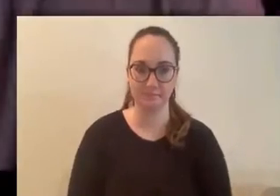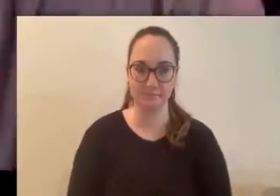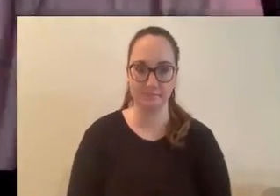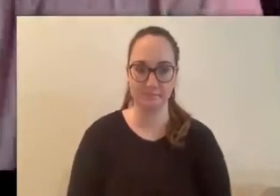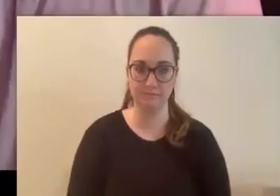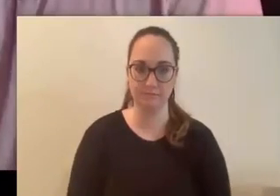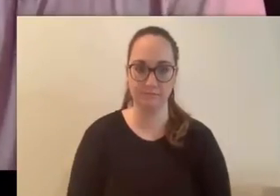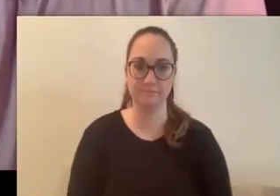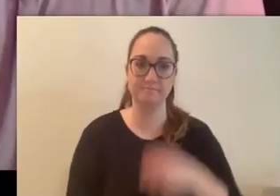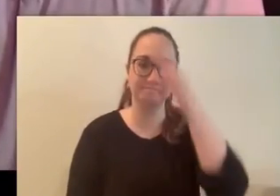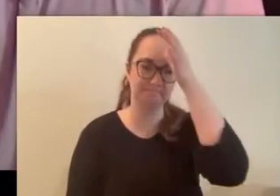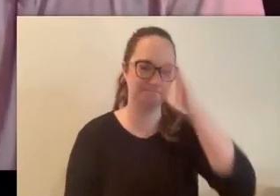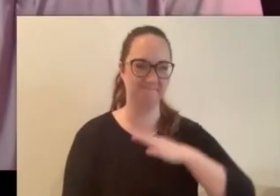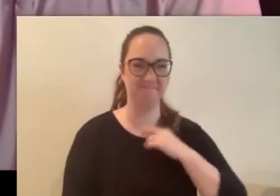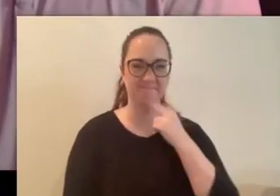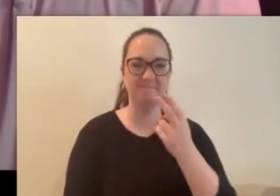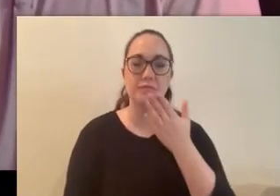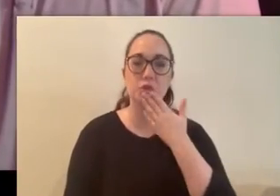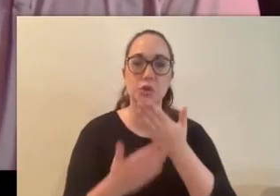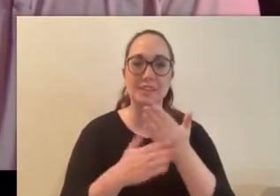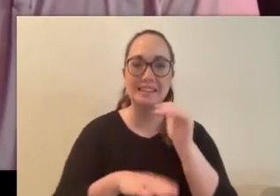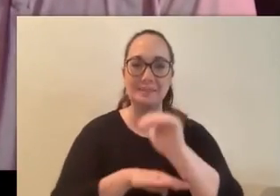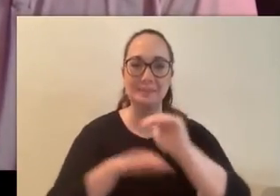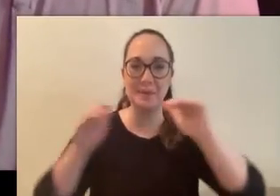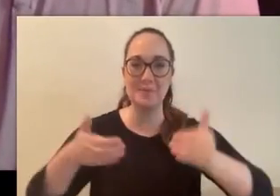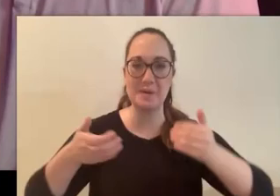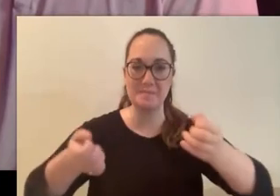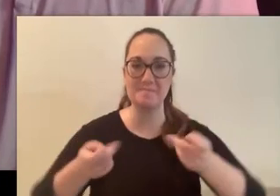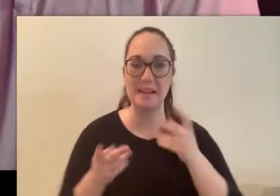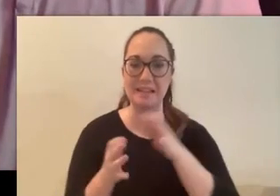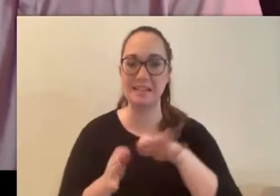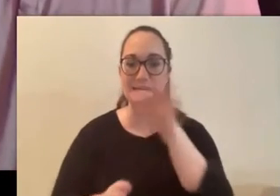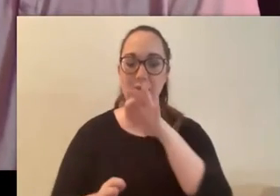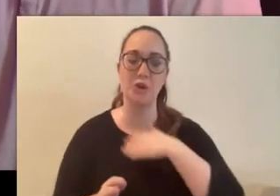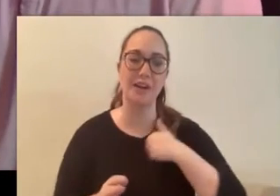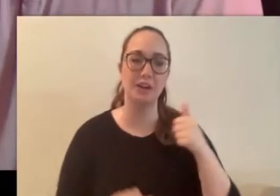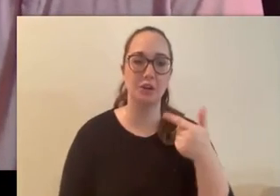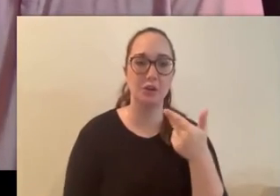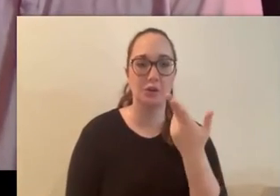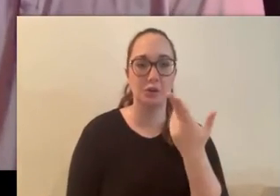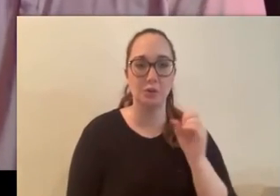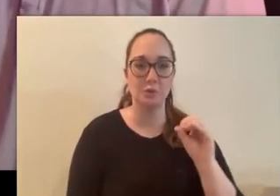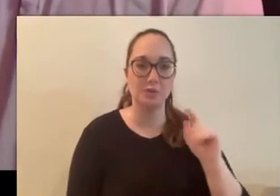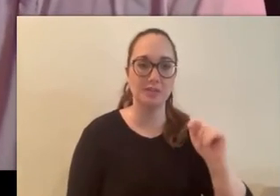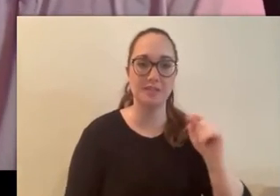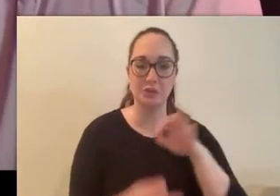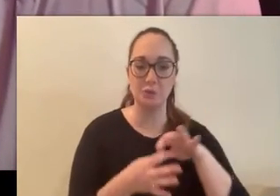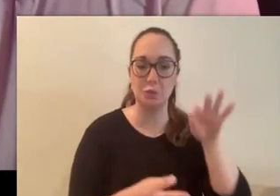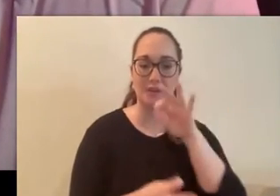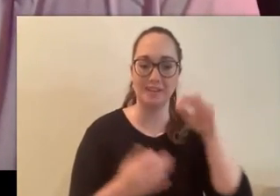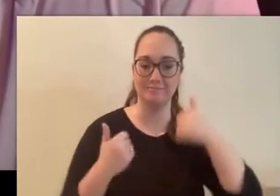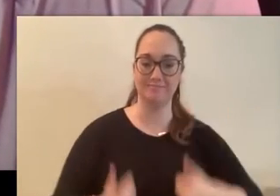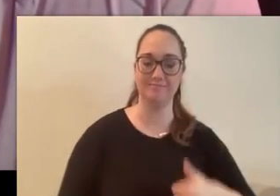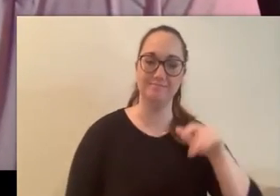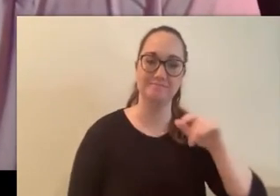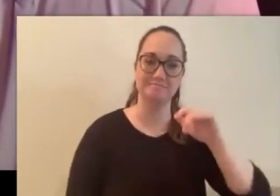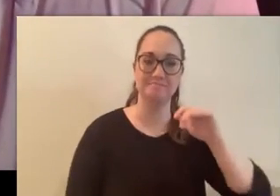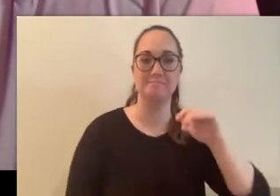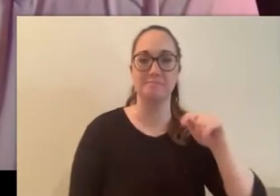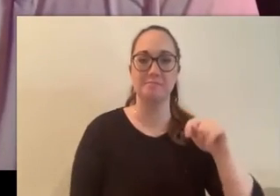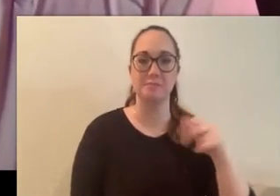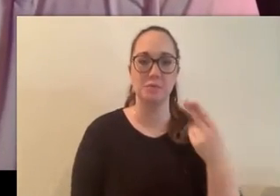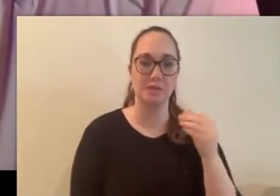good evening everybody welcome back to spirits and ghost stories i'm your host thomas aarons and i'm carly bird we made it